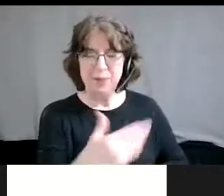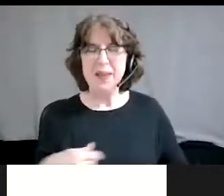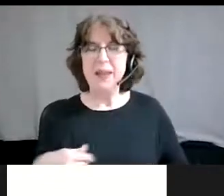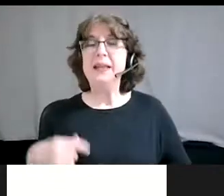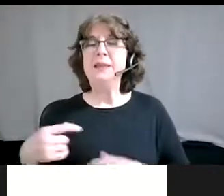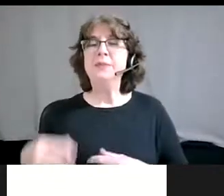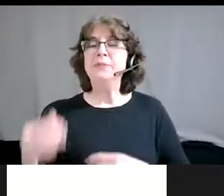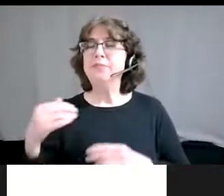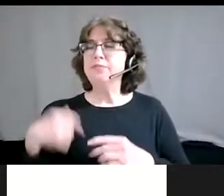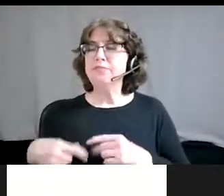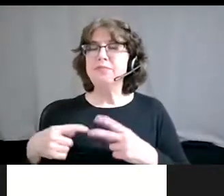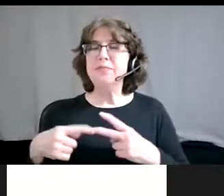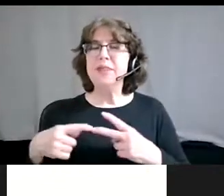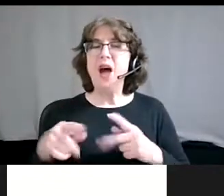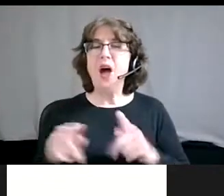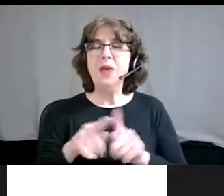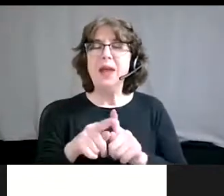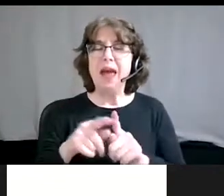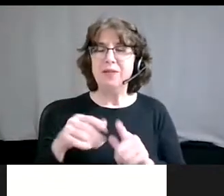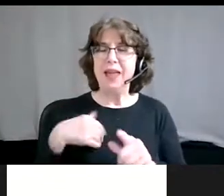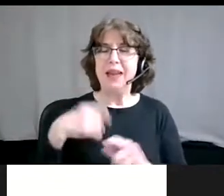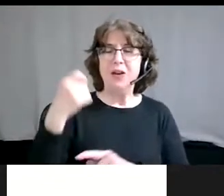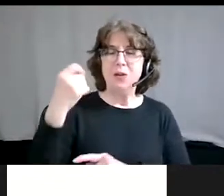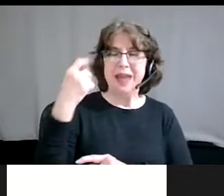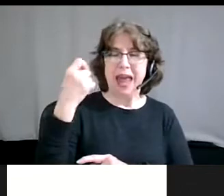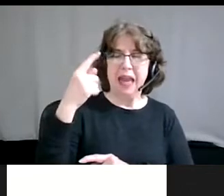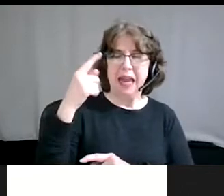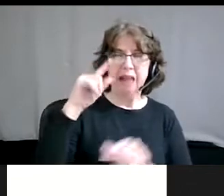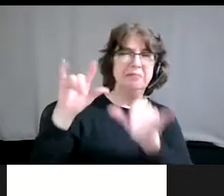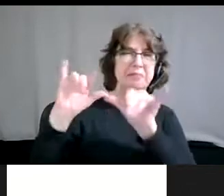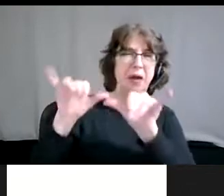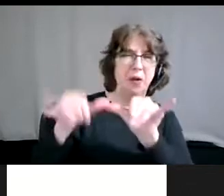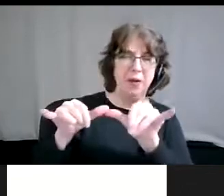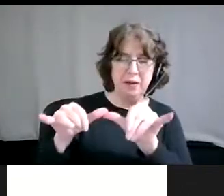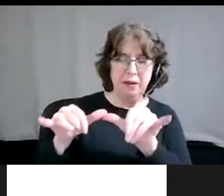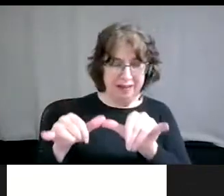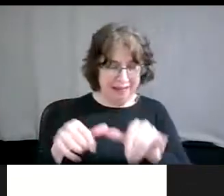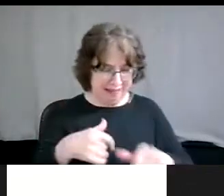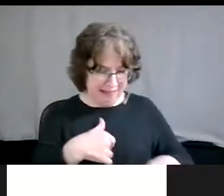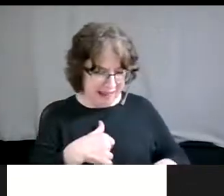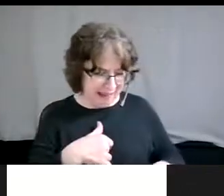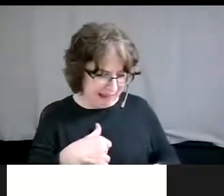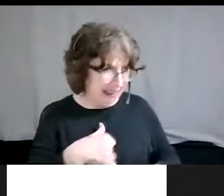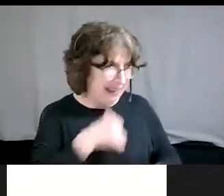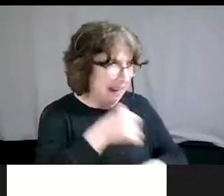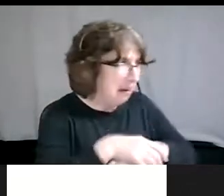as sort of a litmus, the extent to which the discomfort and pain and burnout you're feeling.